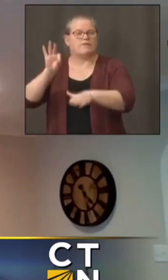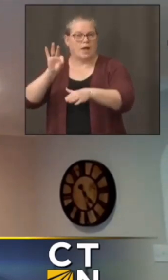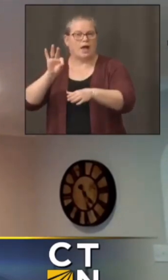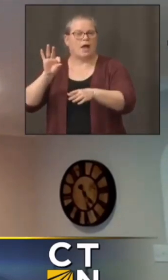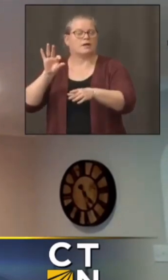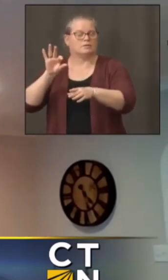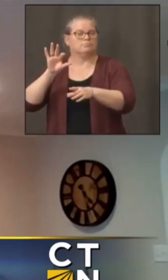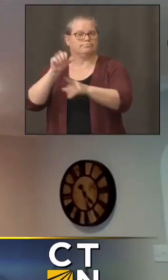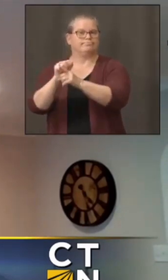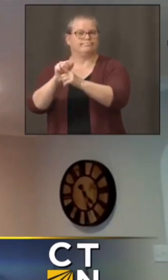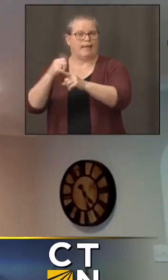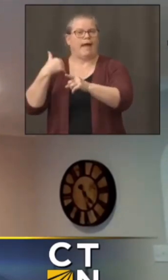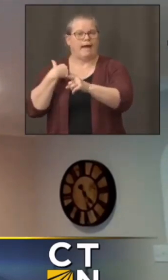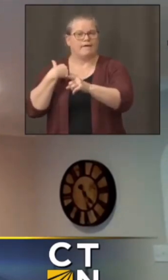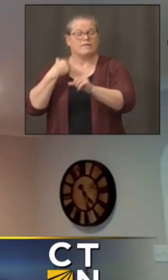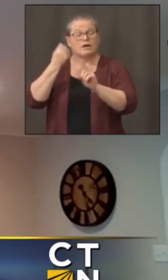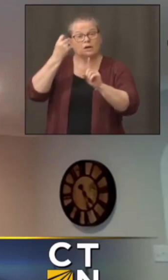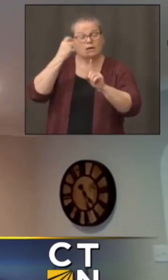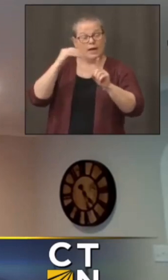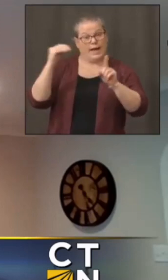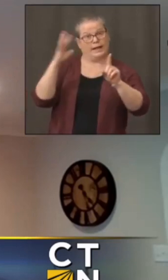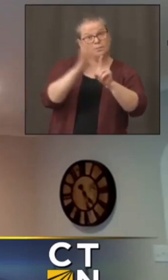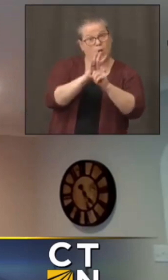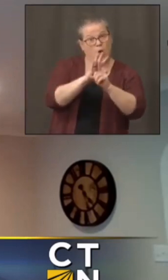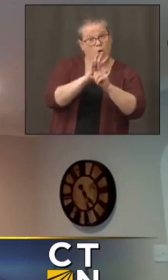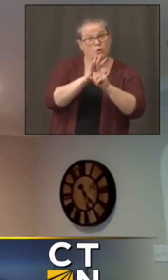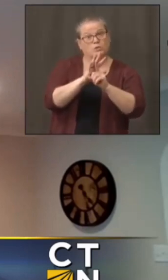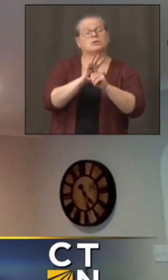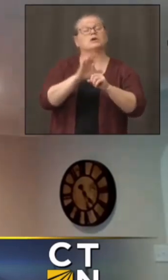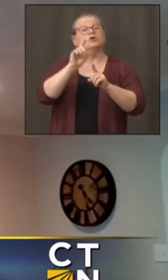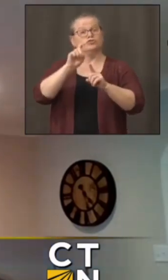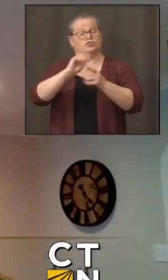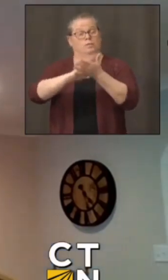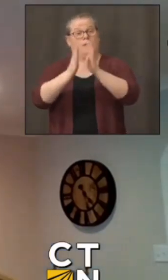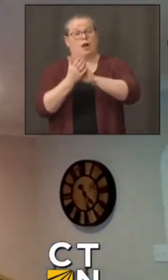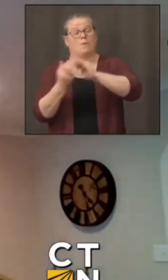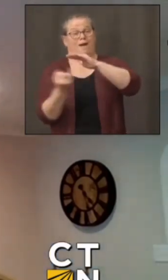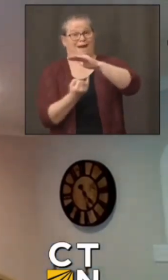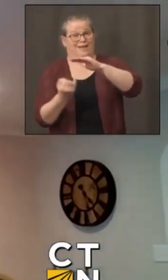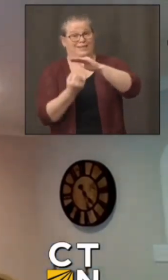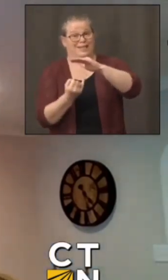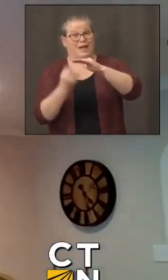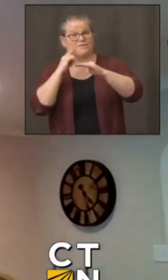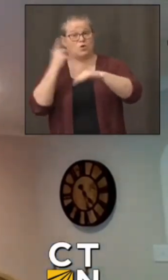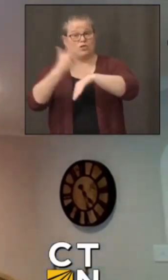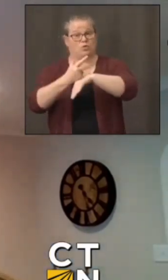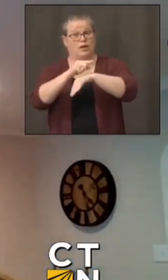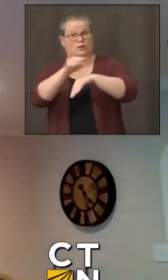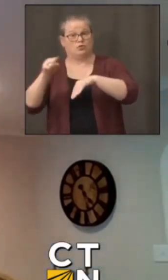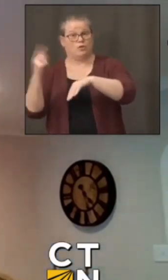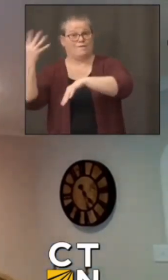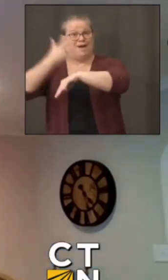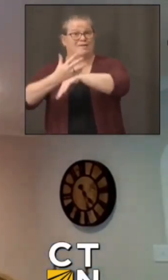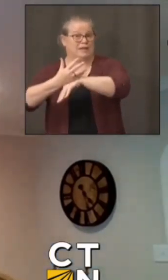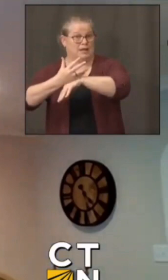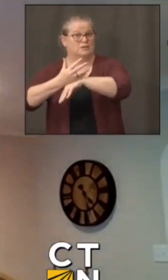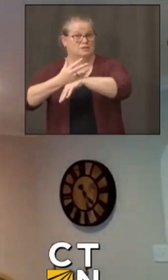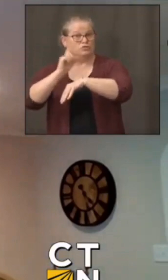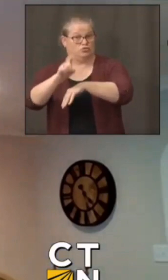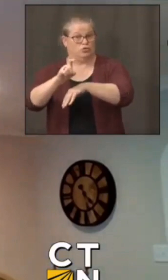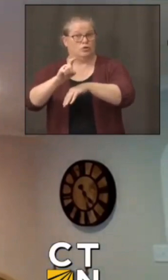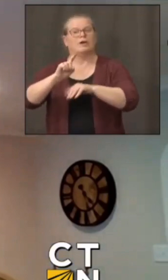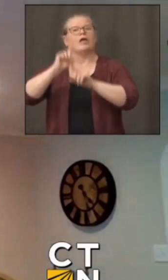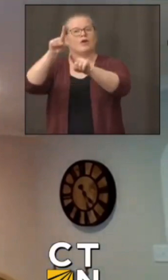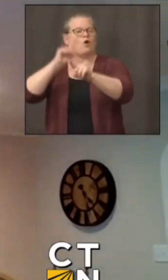um and and then you also need to quarantine for the full 14 days if you have an exposure to a person who's known